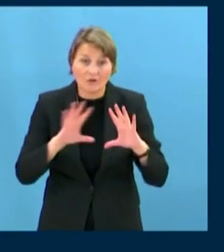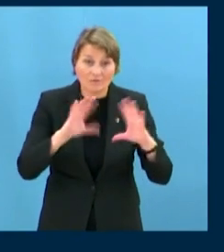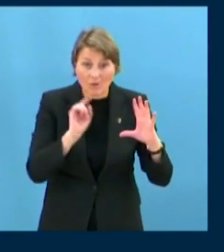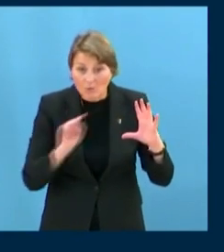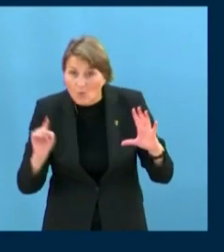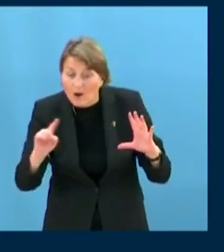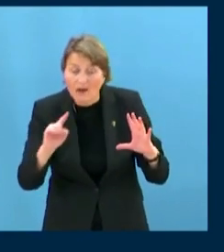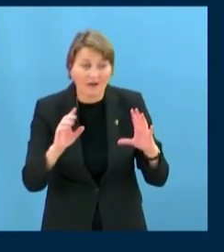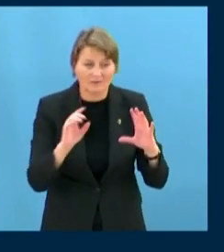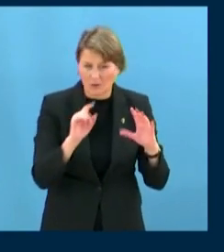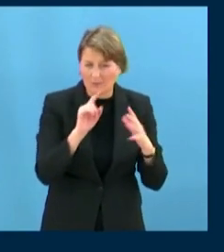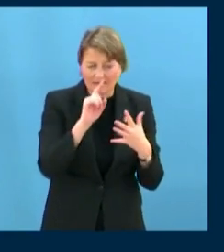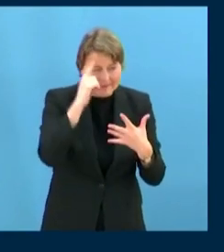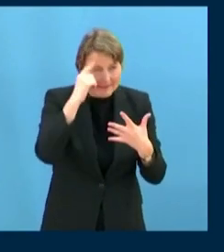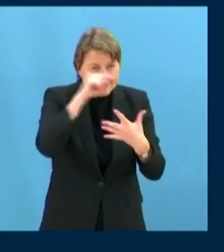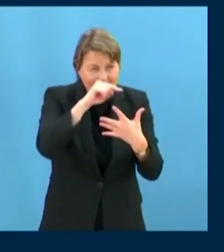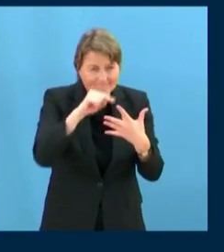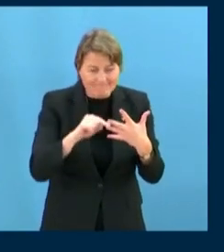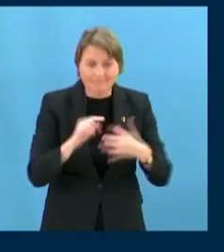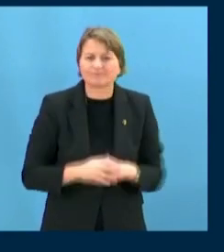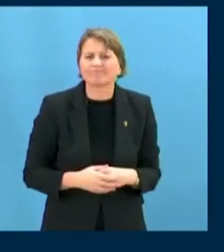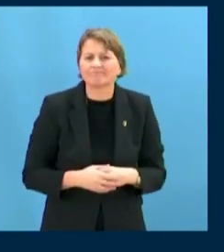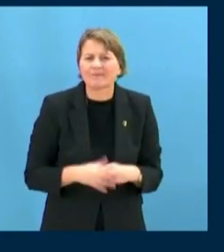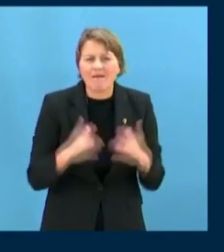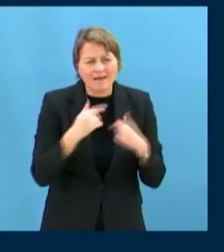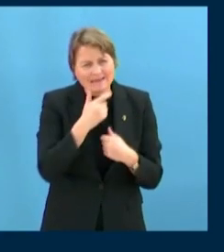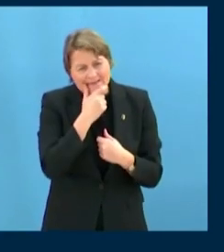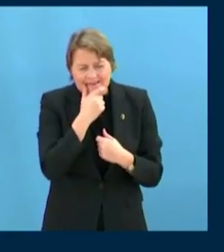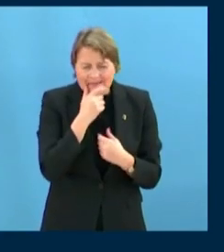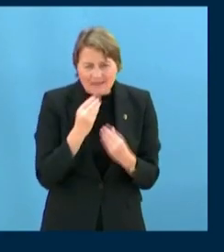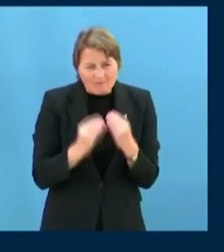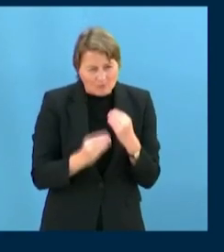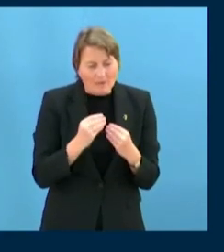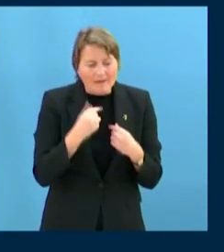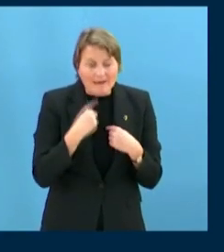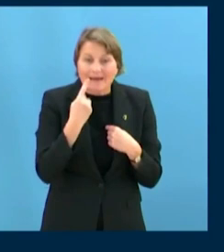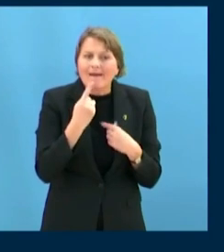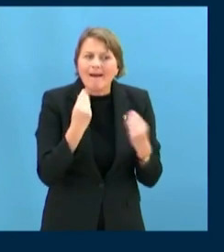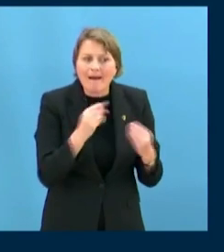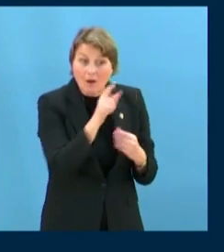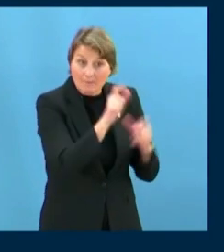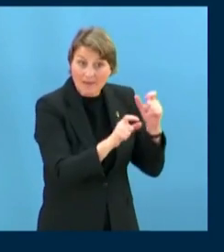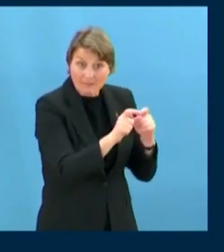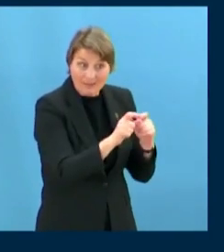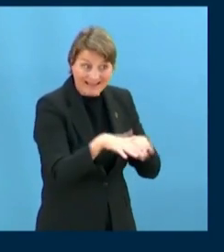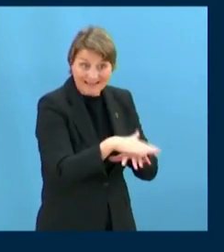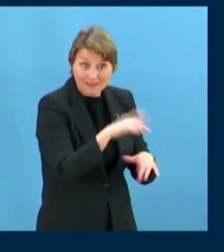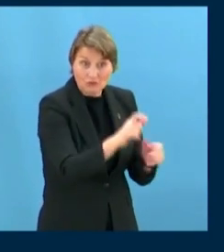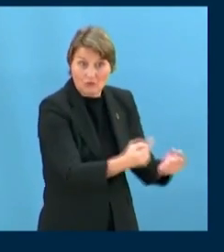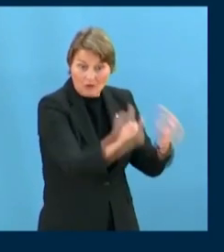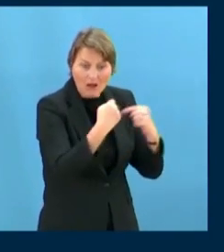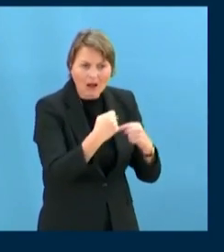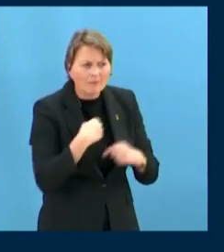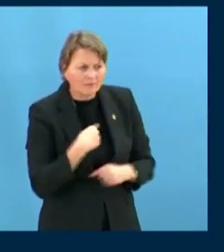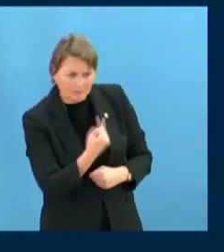Another important concern is intimidation and reprisals as a result of their engagement with the United Nations, an